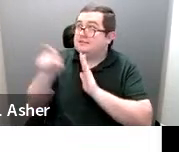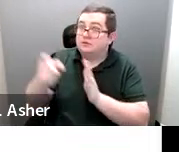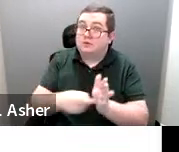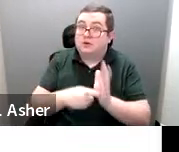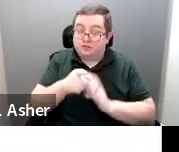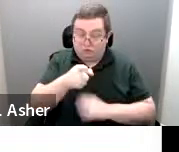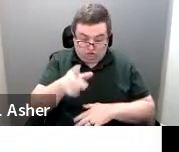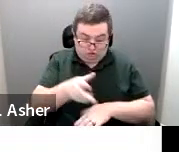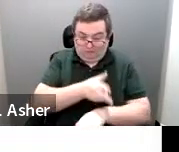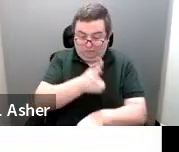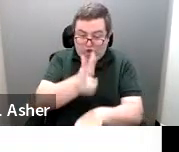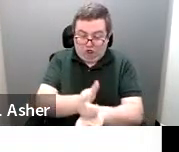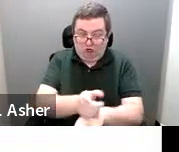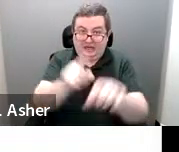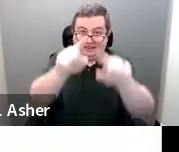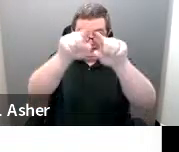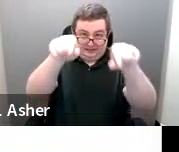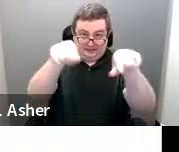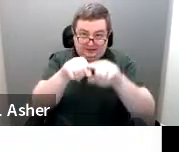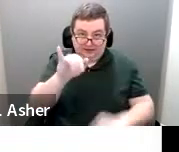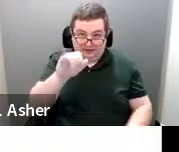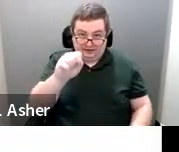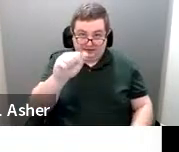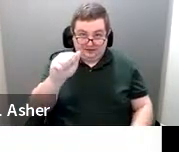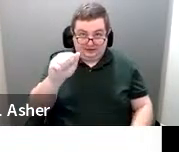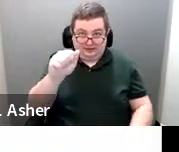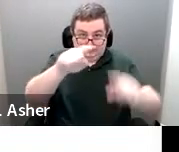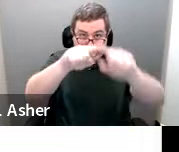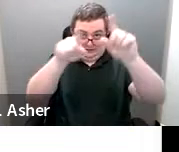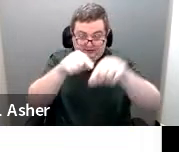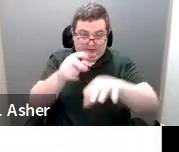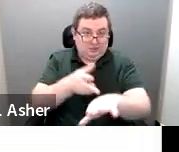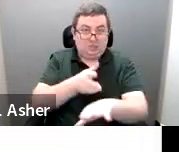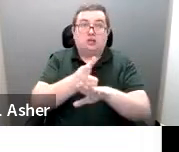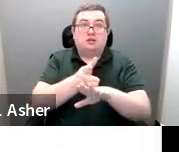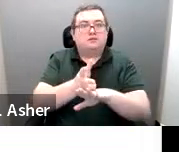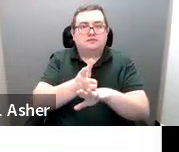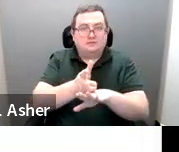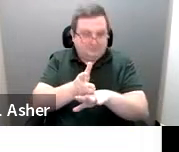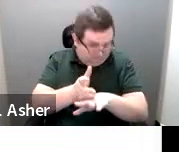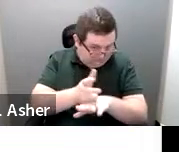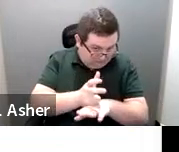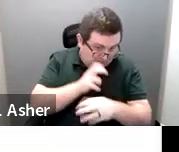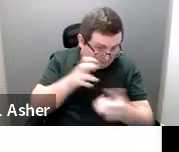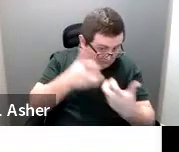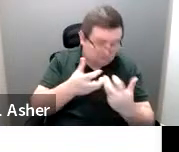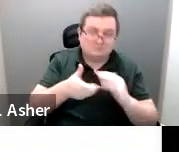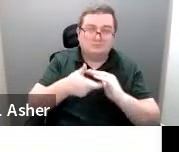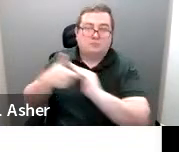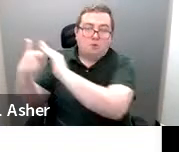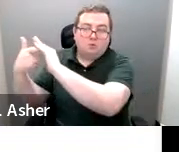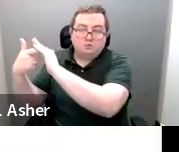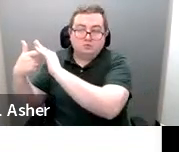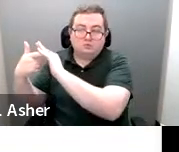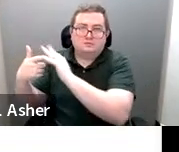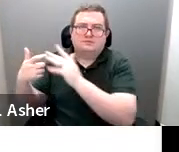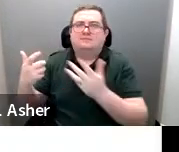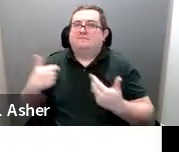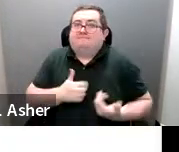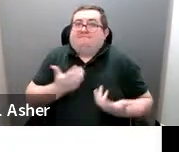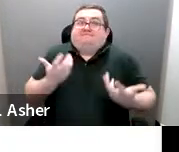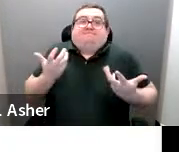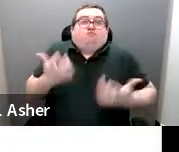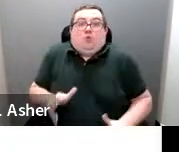you parked in somewhere that's labeled with the ISA, that you're going to get towed. So we don't want that